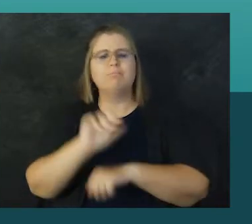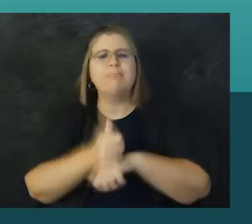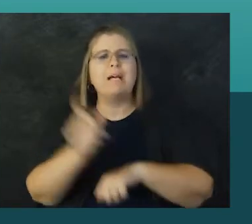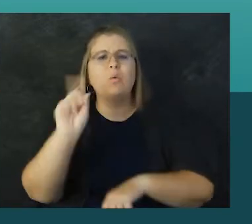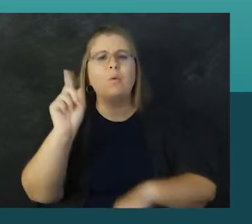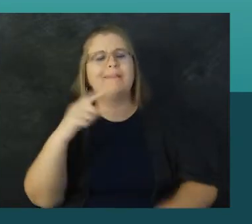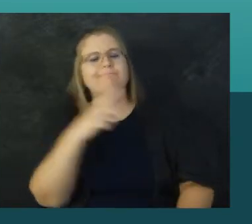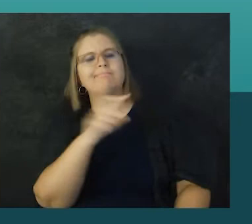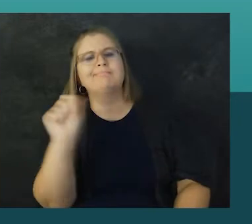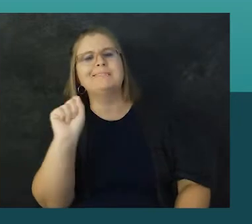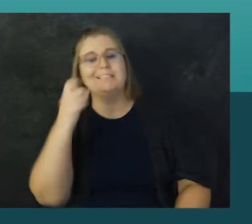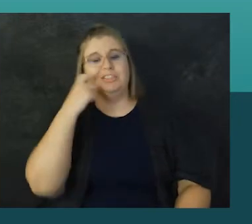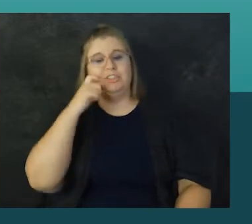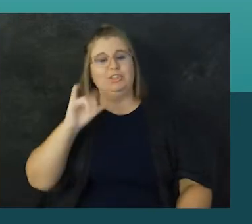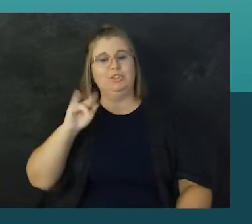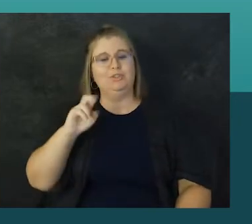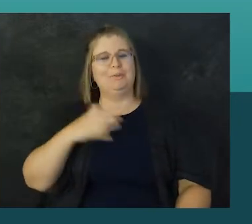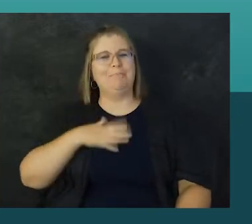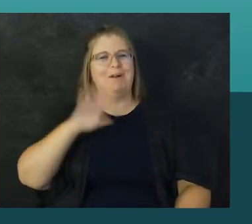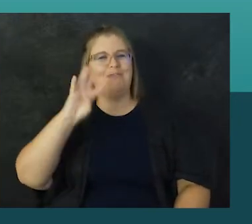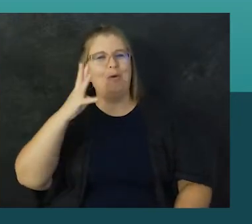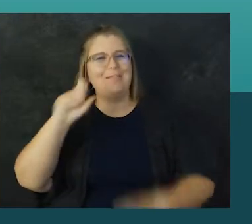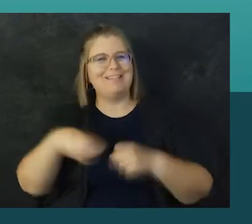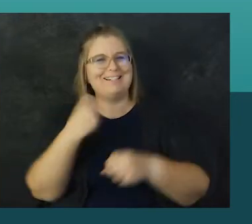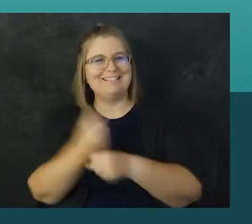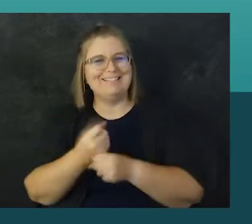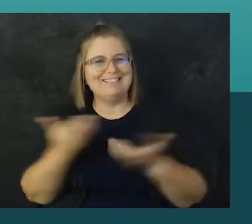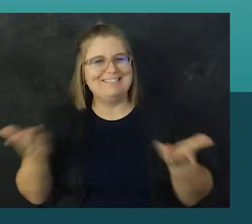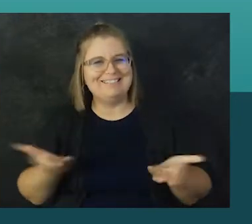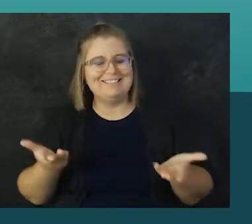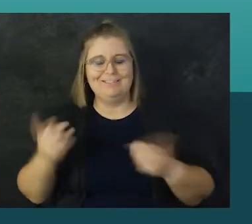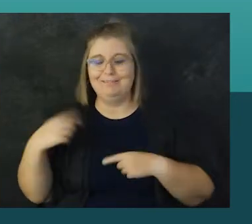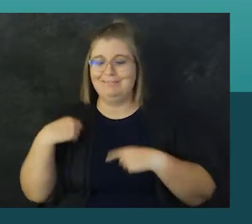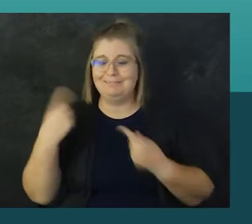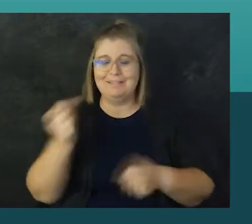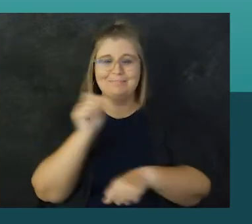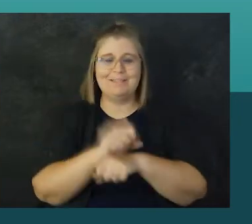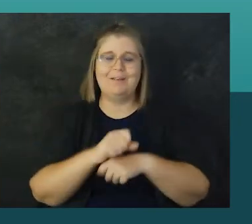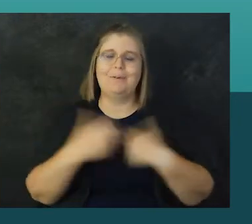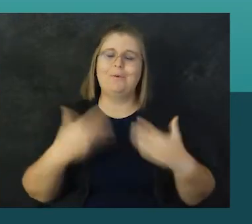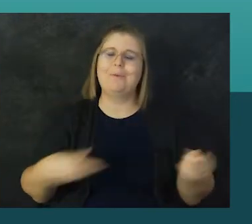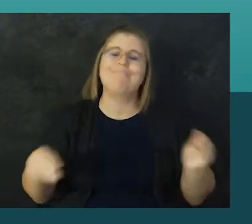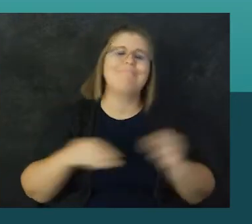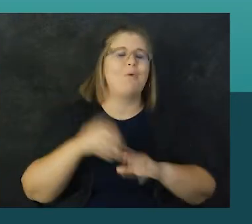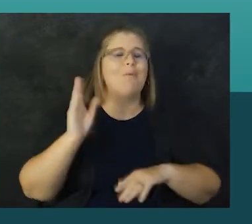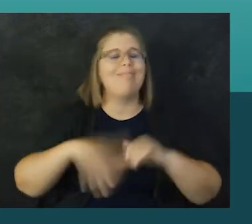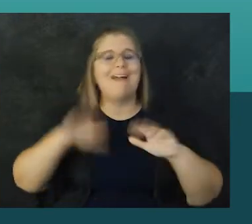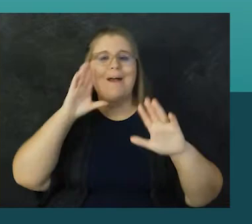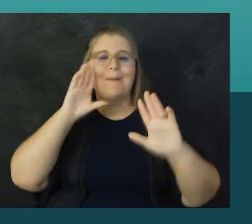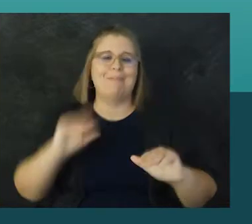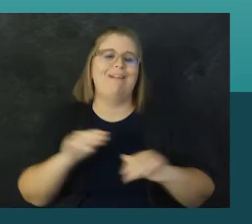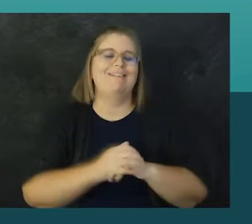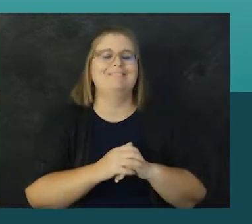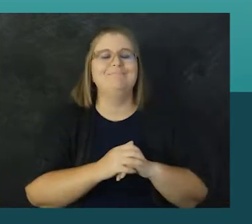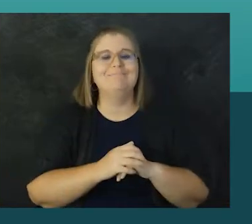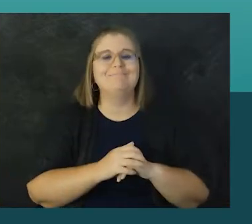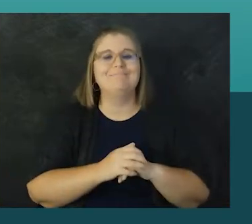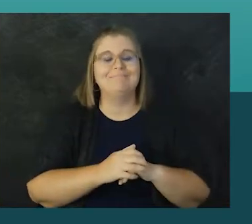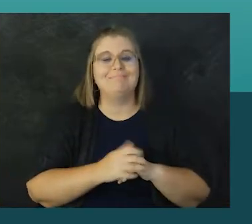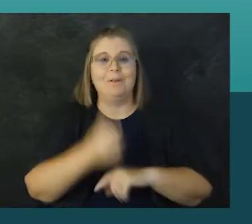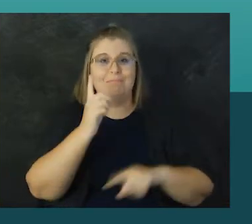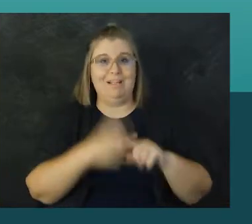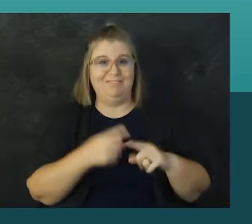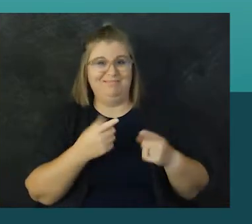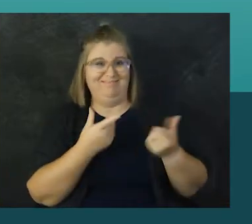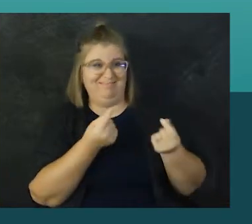developer for Amazon Business based in Seattle. This June marked my fourth year here at Amazon, and my time here has truly been more than I even